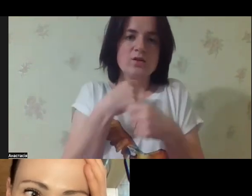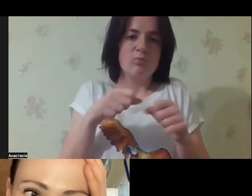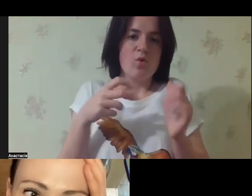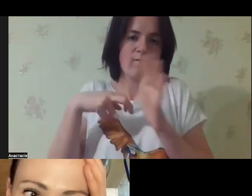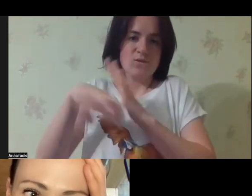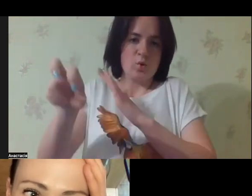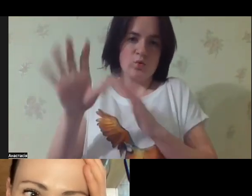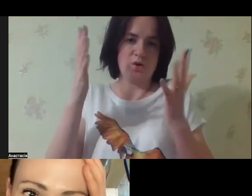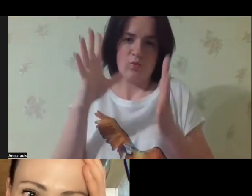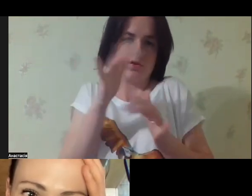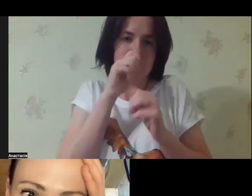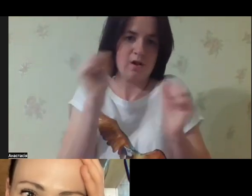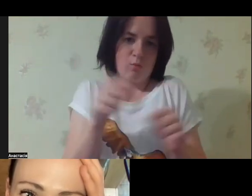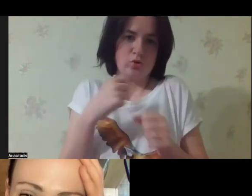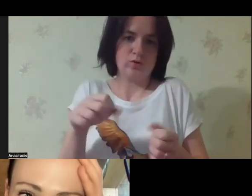So I couldn't go out.